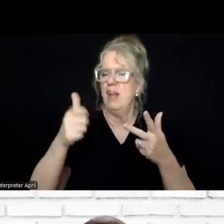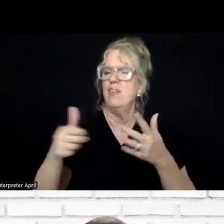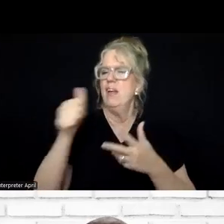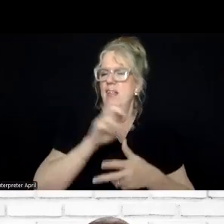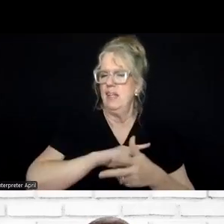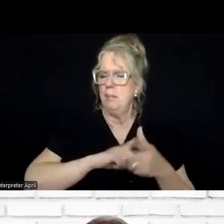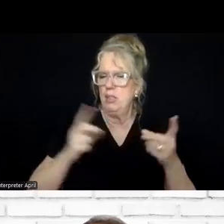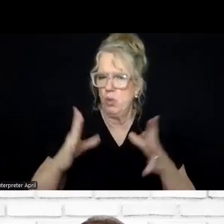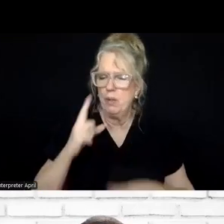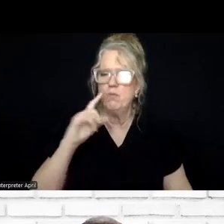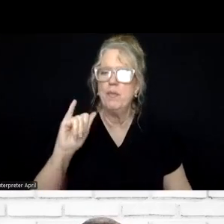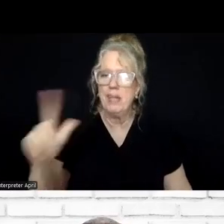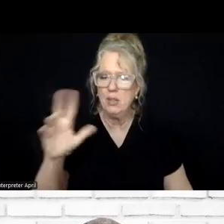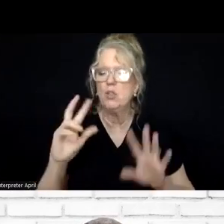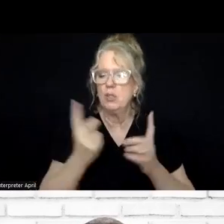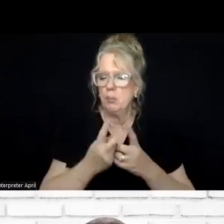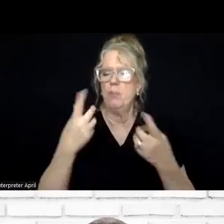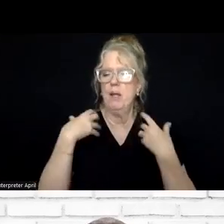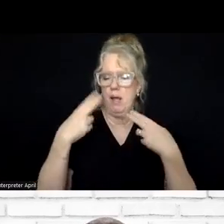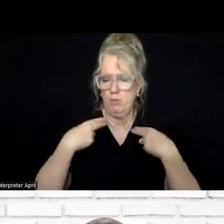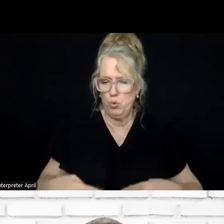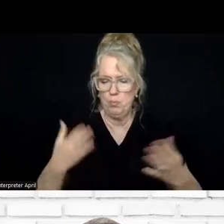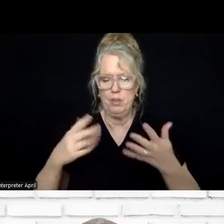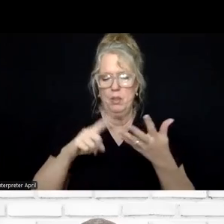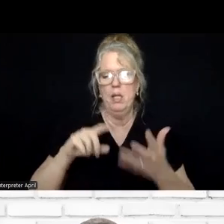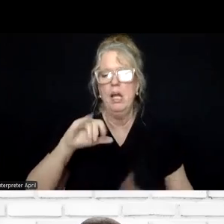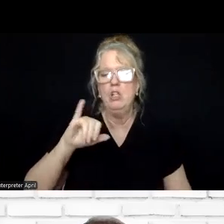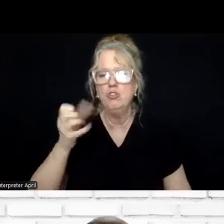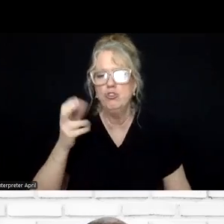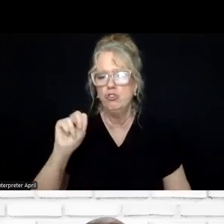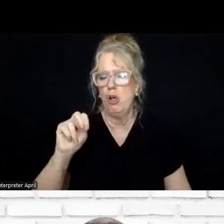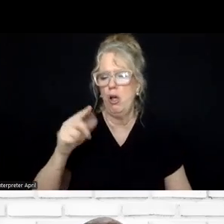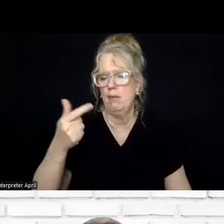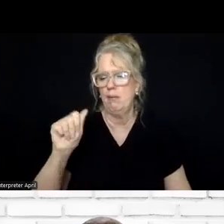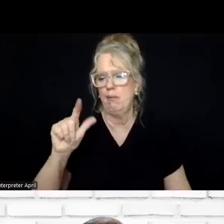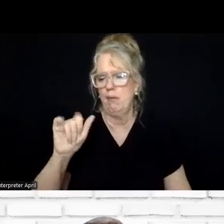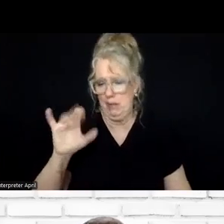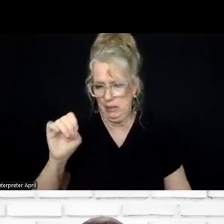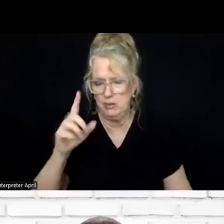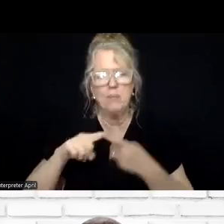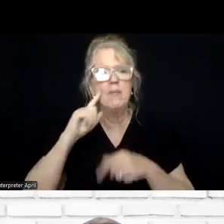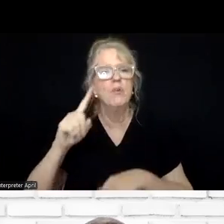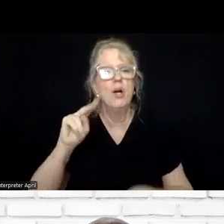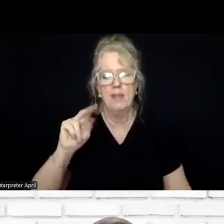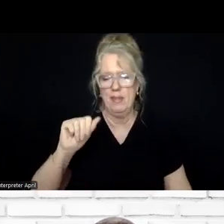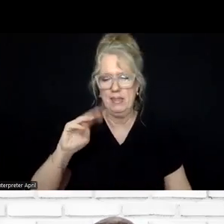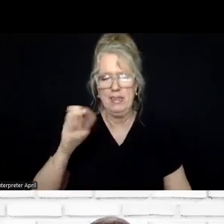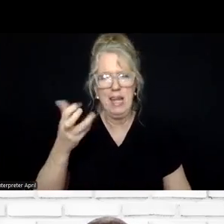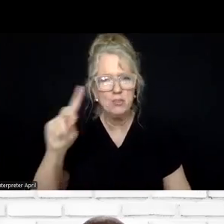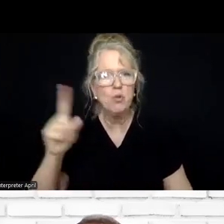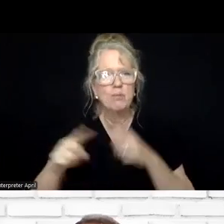Systems with the Illinois Department of Human Services, and Dr. Joan Galise, who's the director of our own National National National Center for